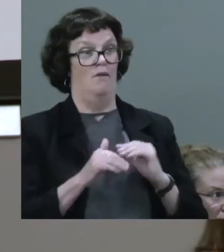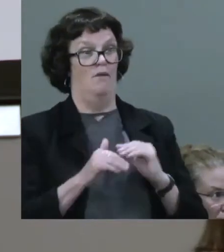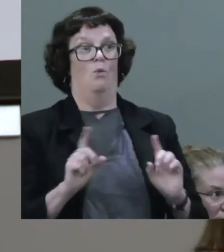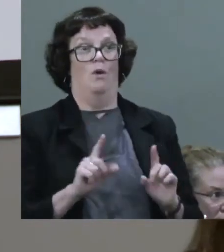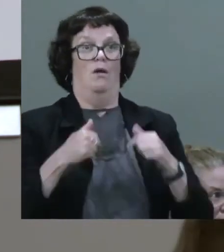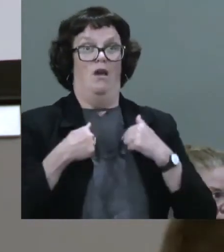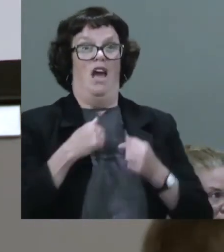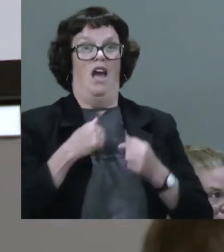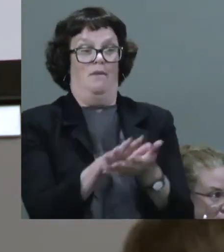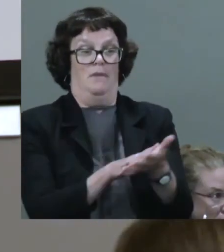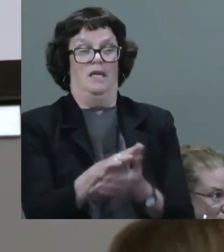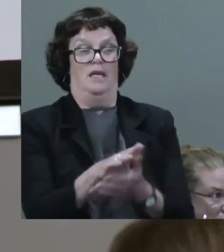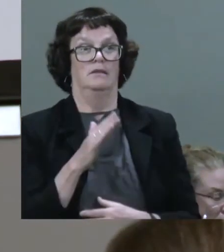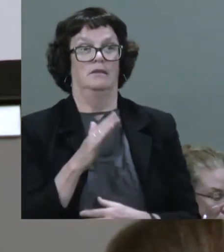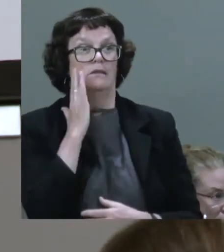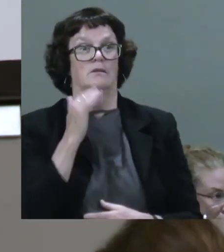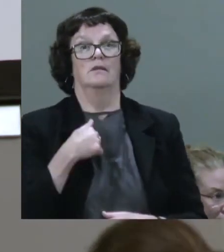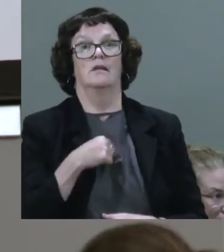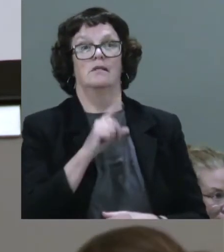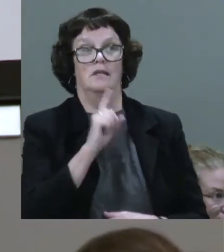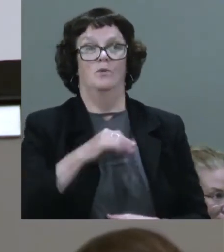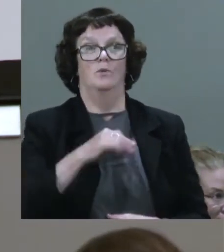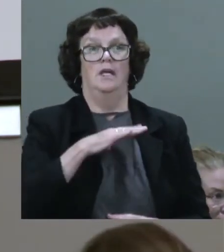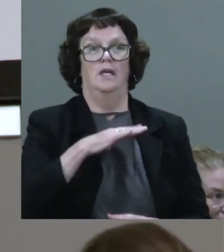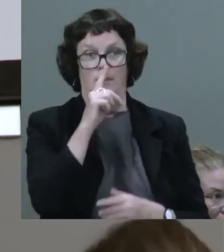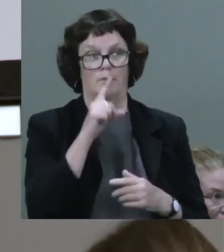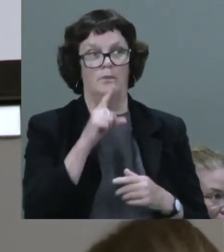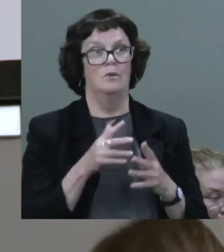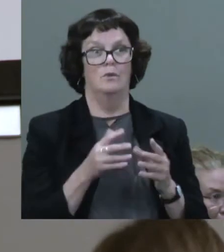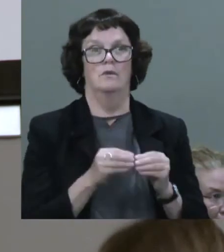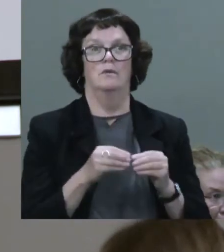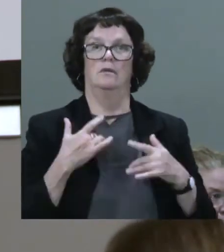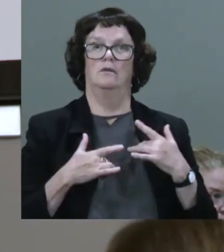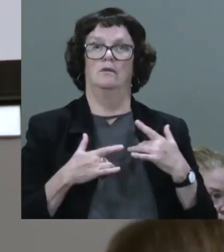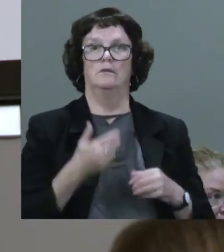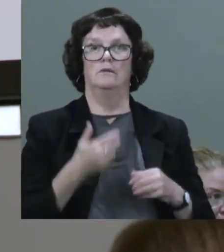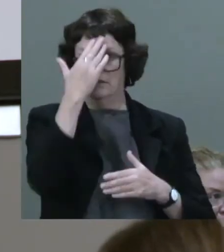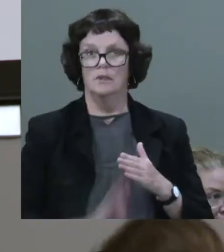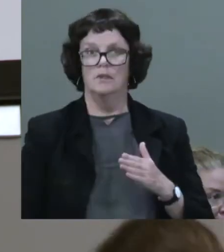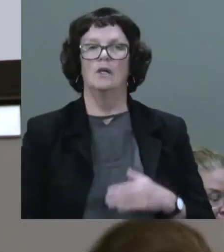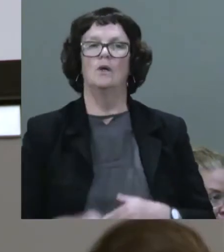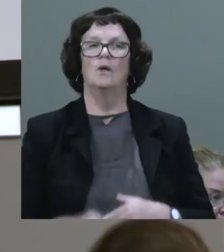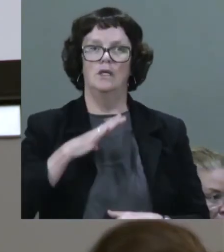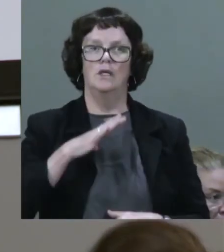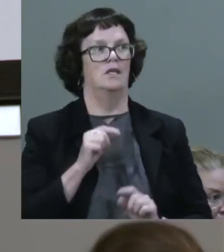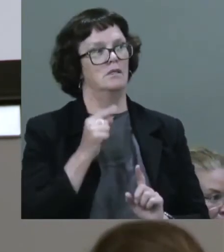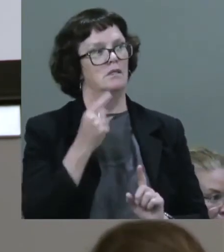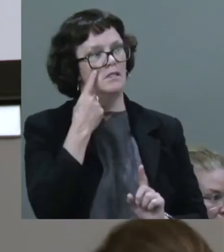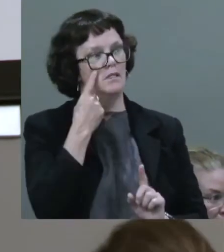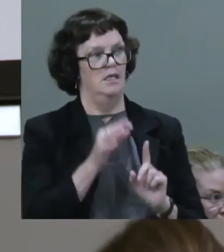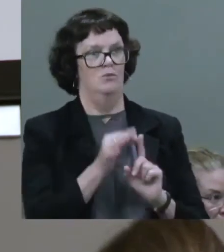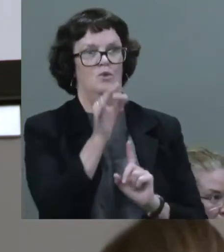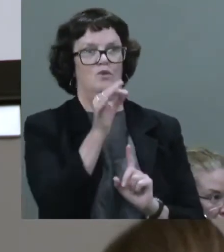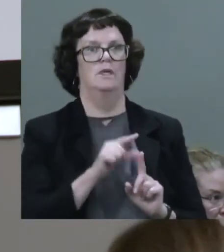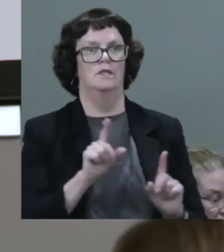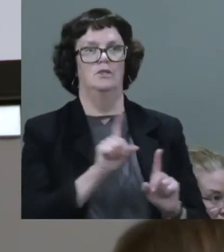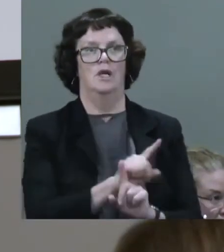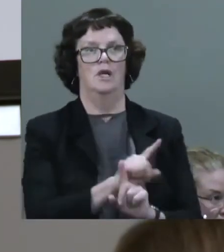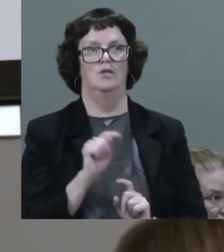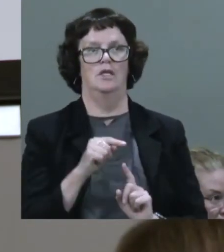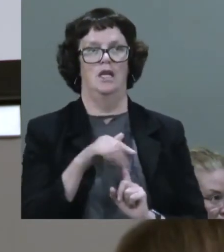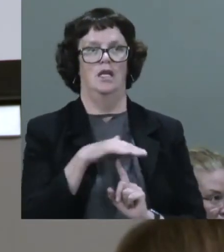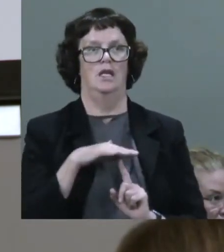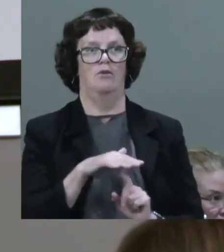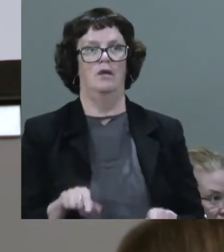say we need people with lived experience, you know. So I think we need to see a bit of that change there, too. I also,